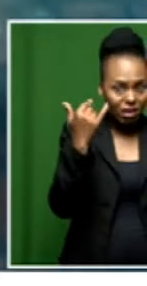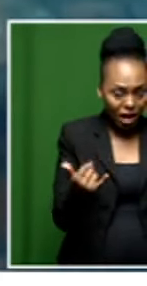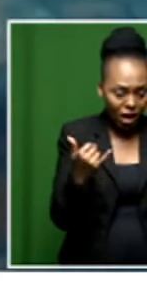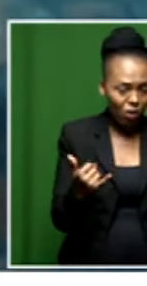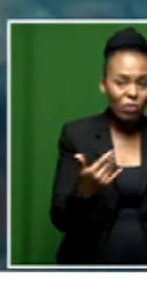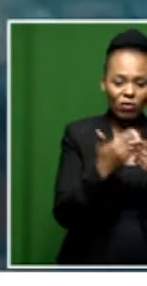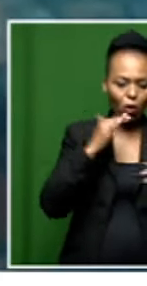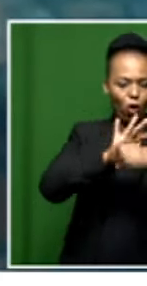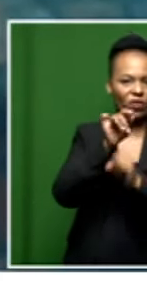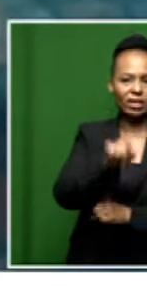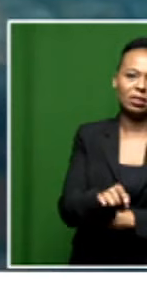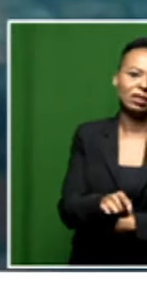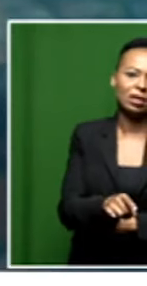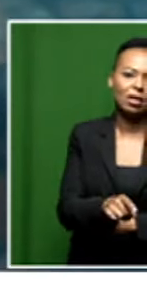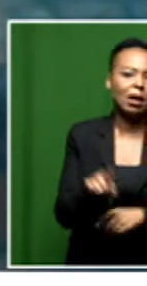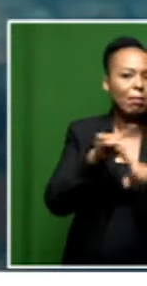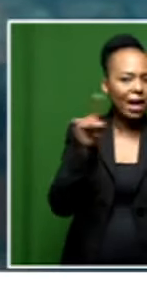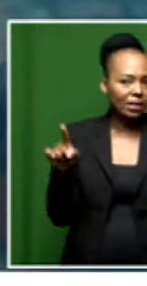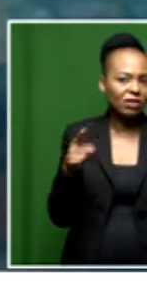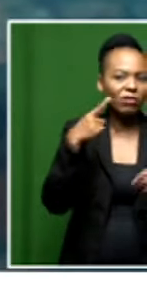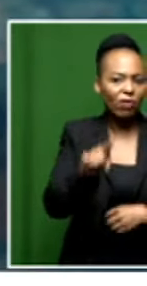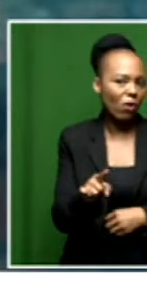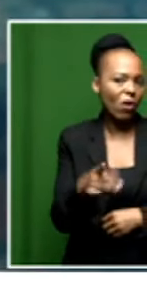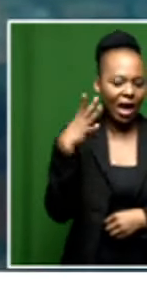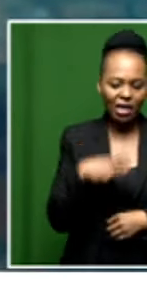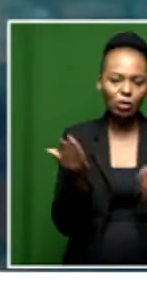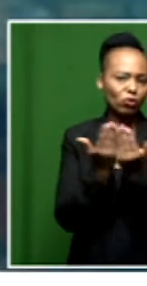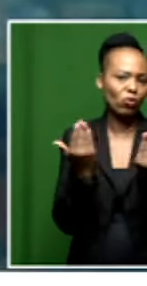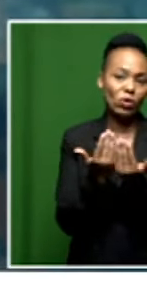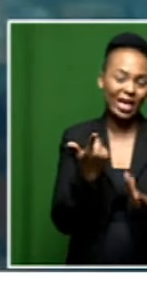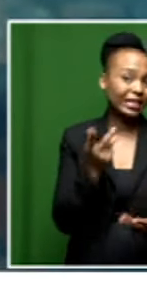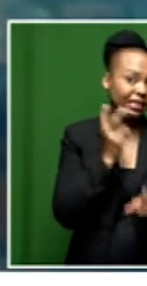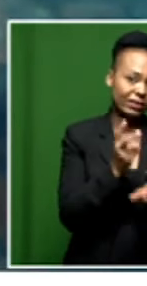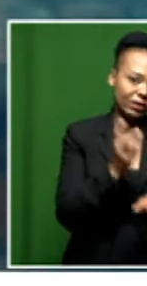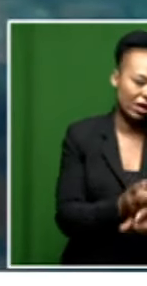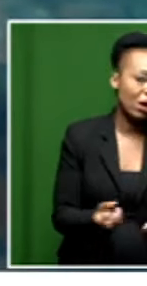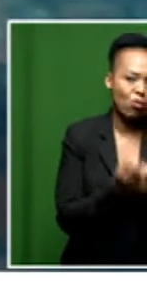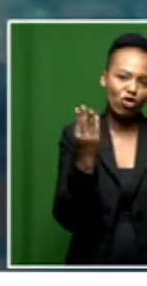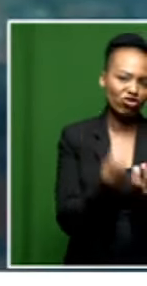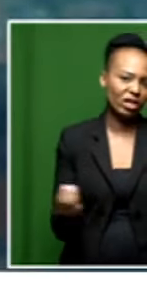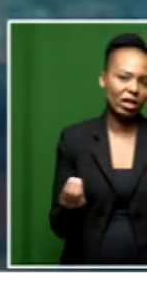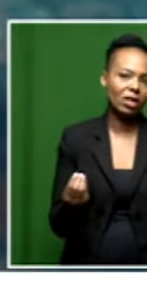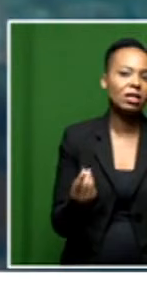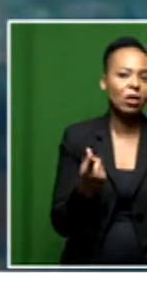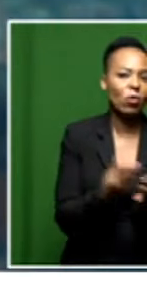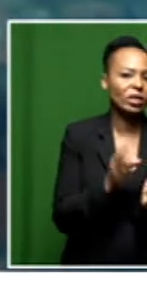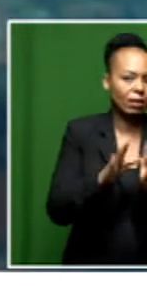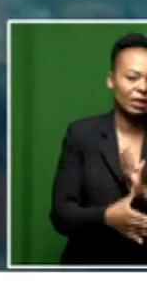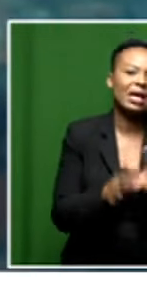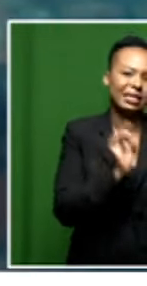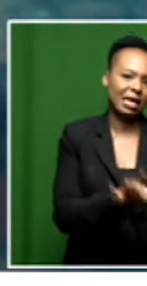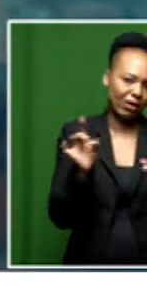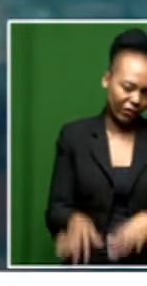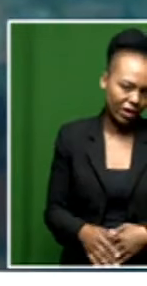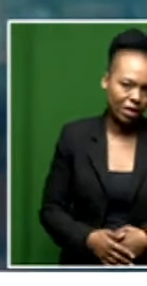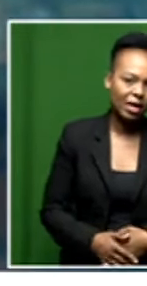It wasn't real virtual education like other schools. So many children suffer. If our education system